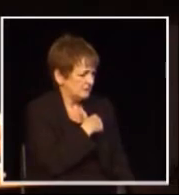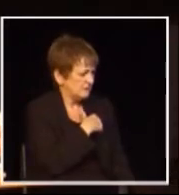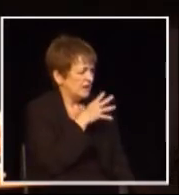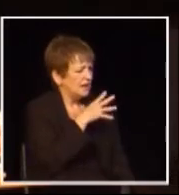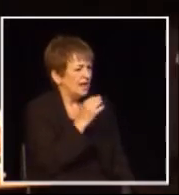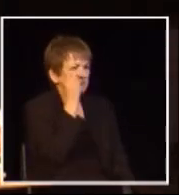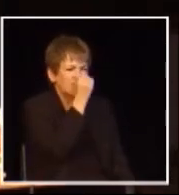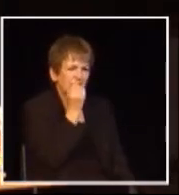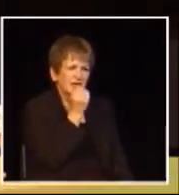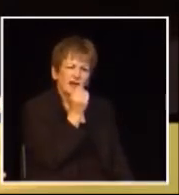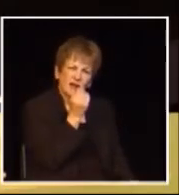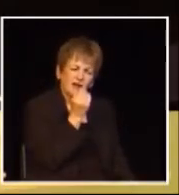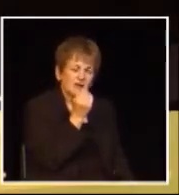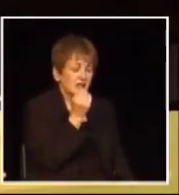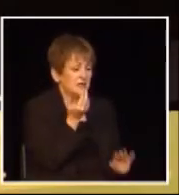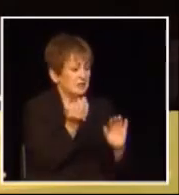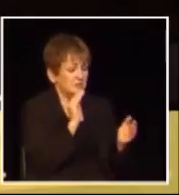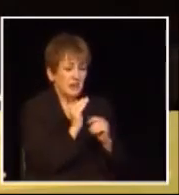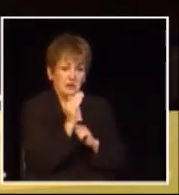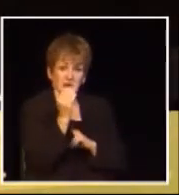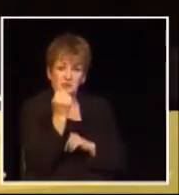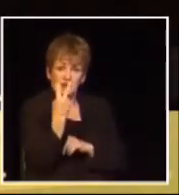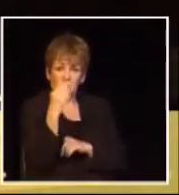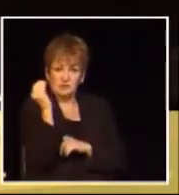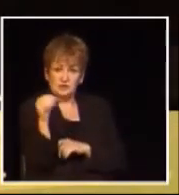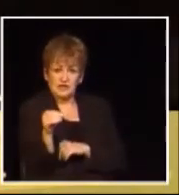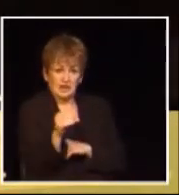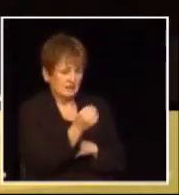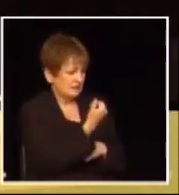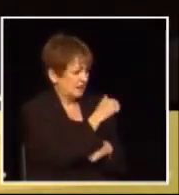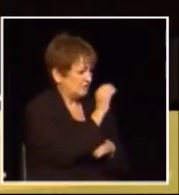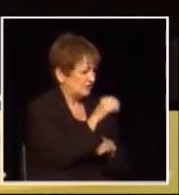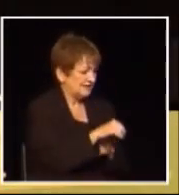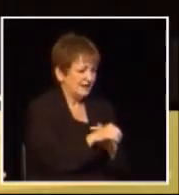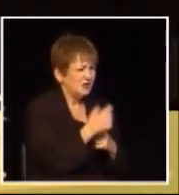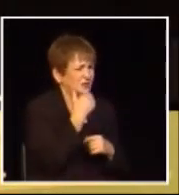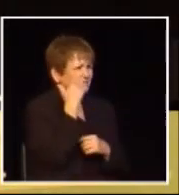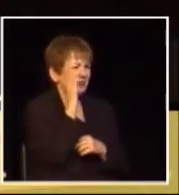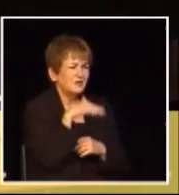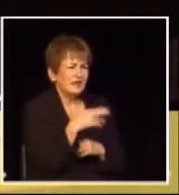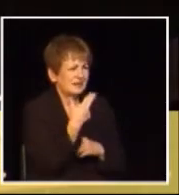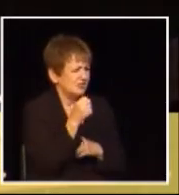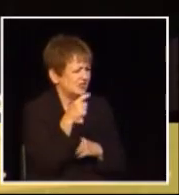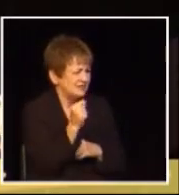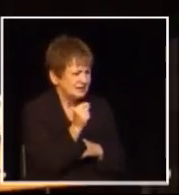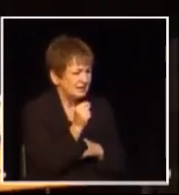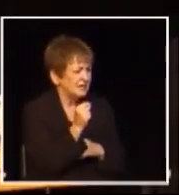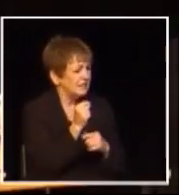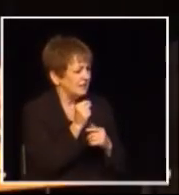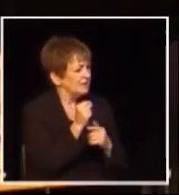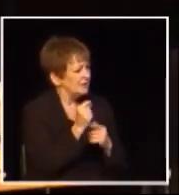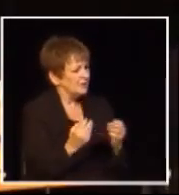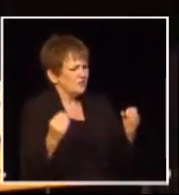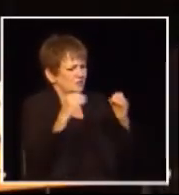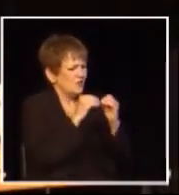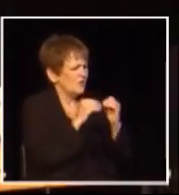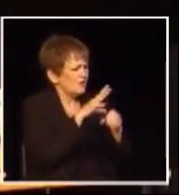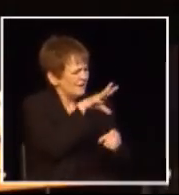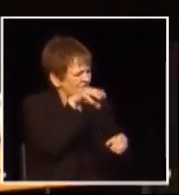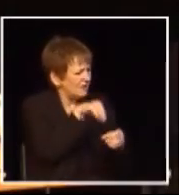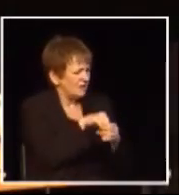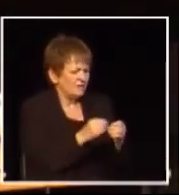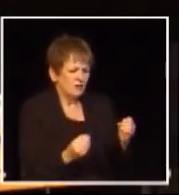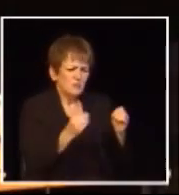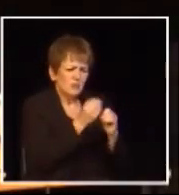that it's a choice between a 10% HST and a 12% PST when we all know that the HST applies to a much broader